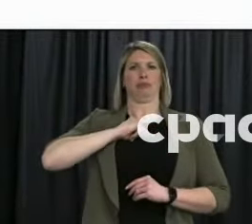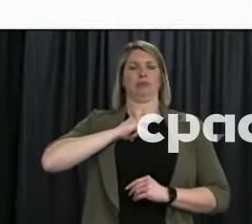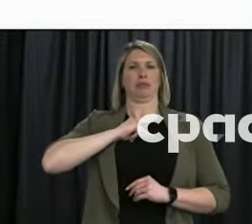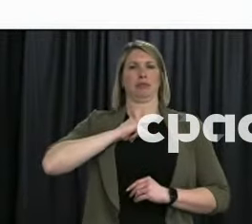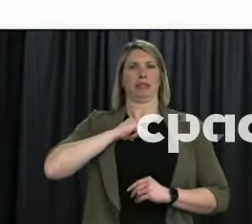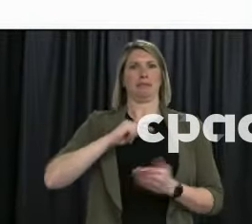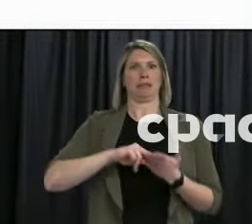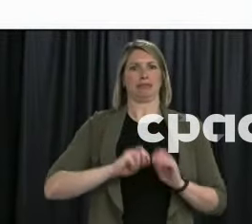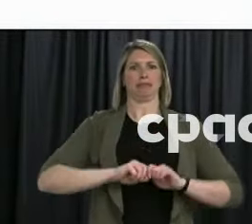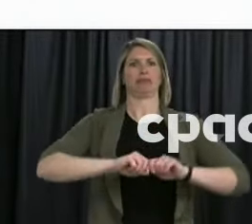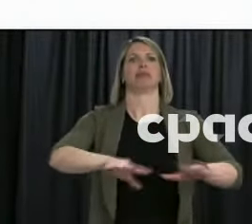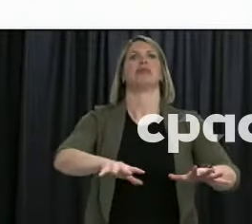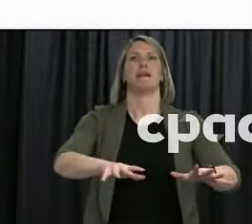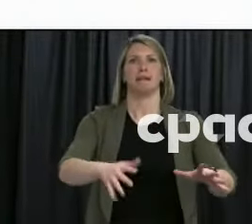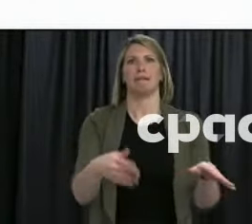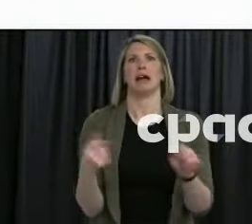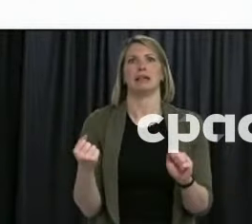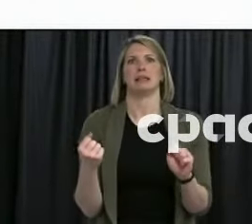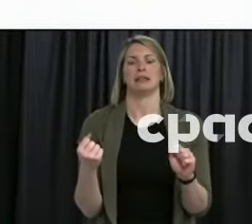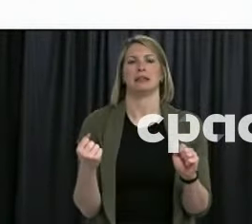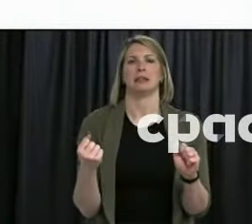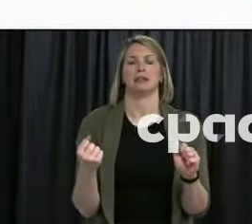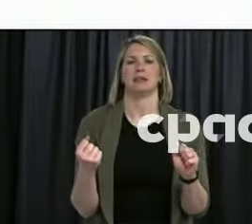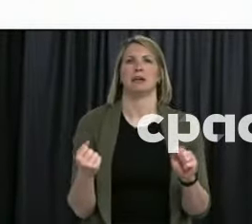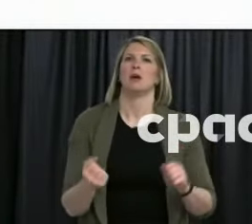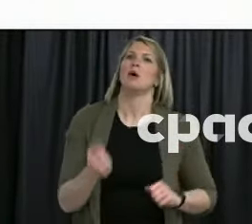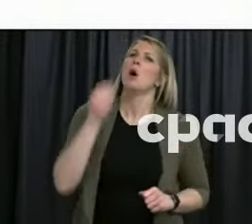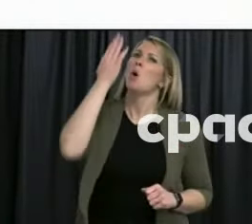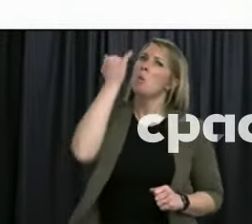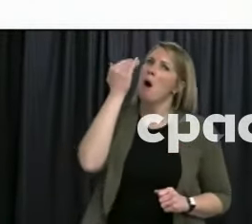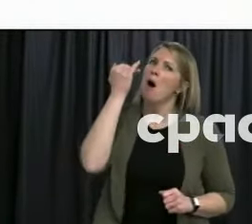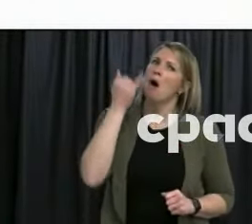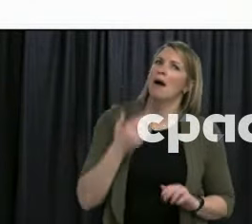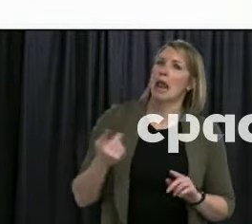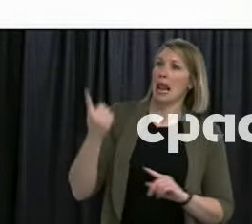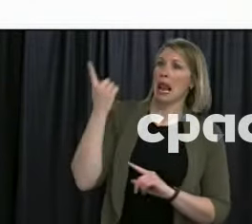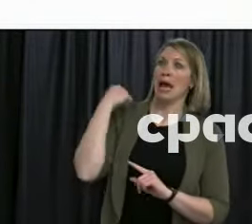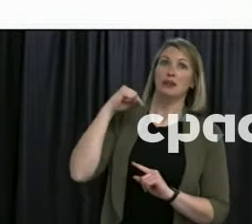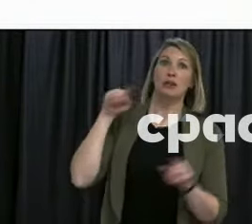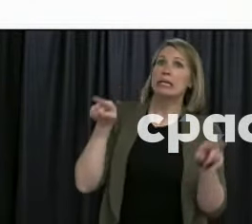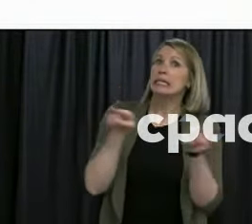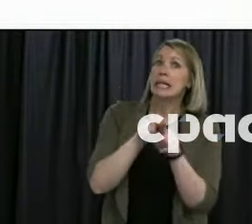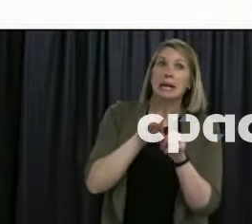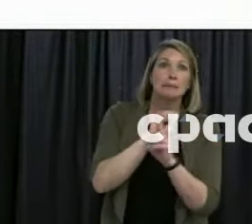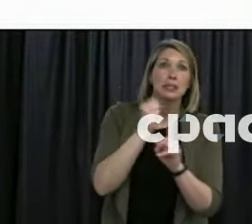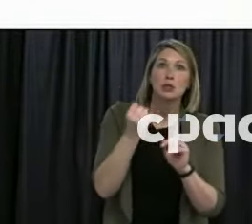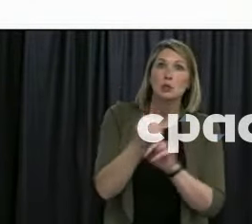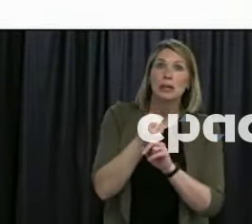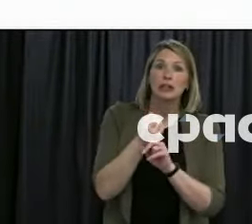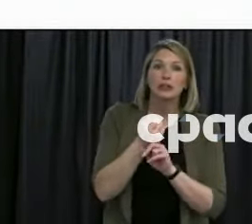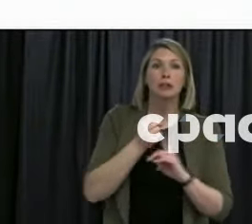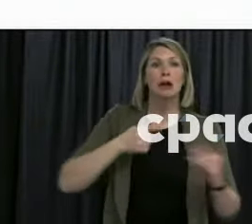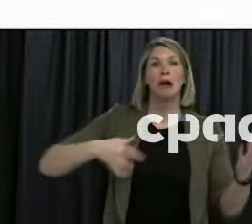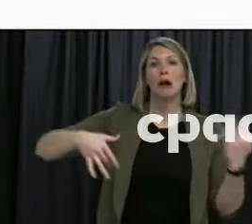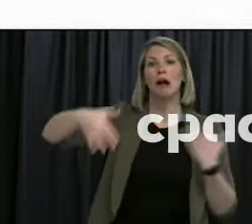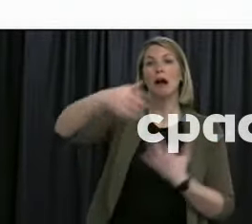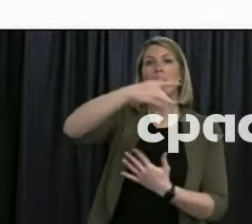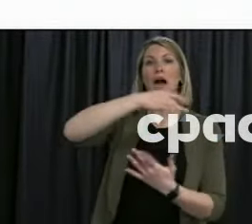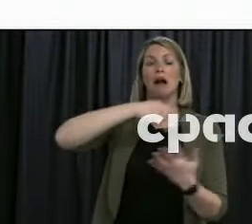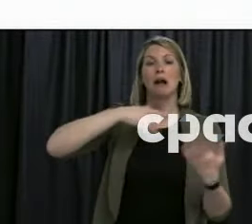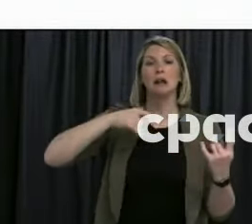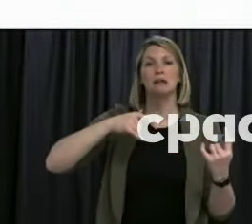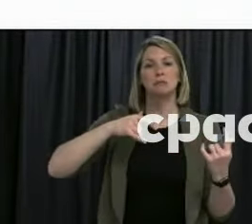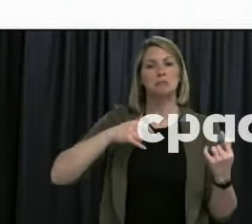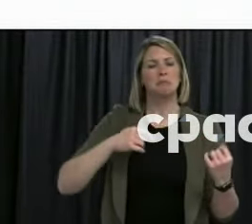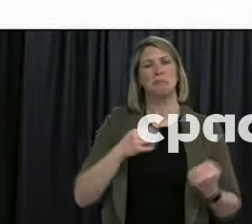and say hey in the same setting that this outbreak occurred if we had the original variant